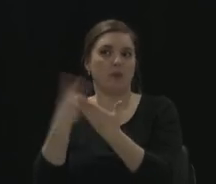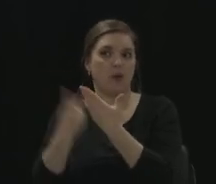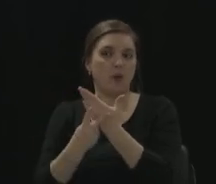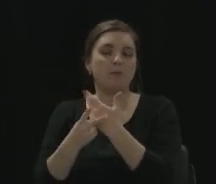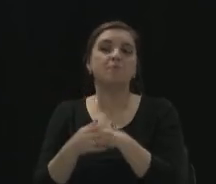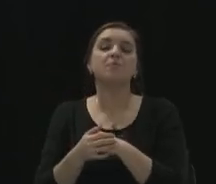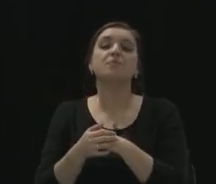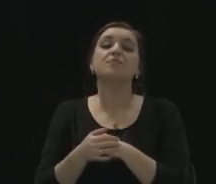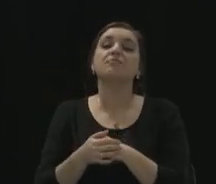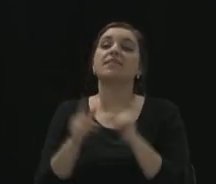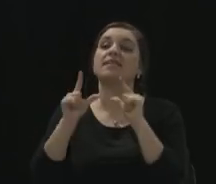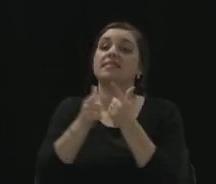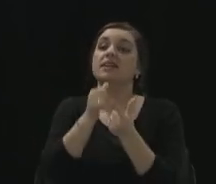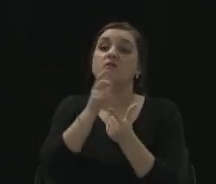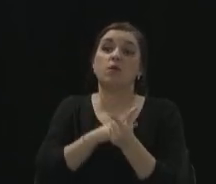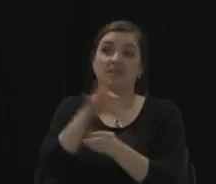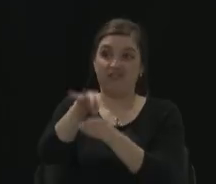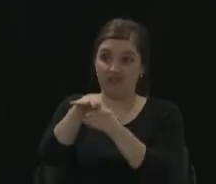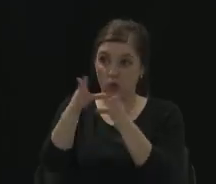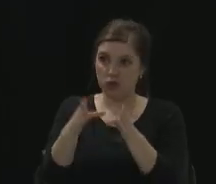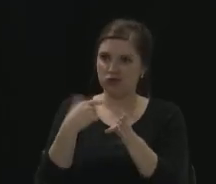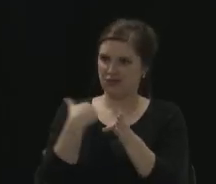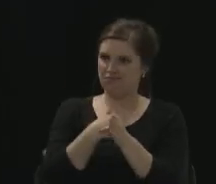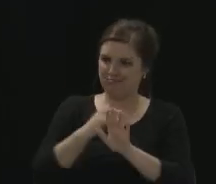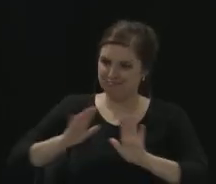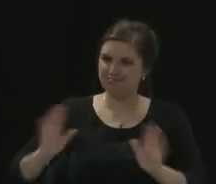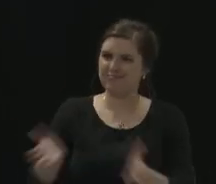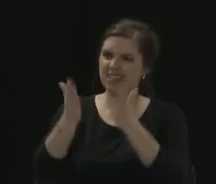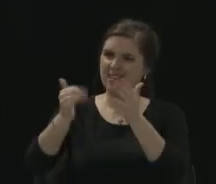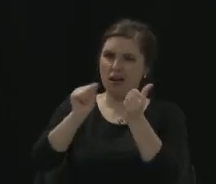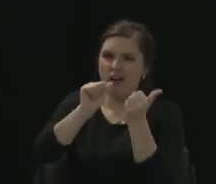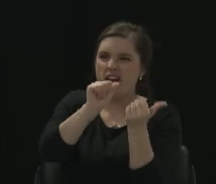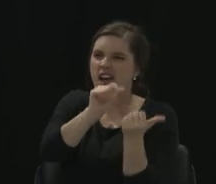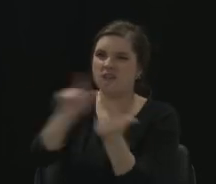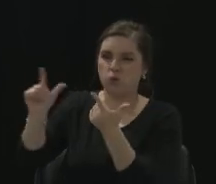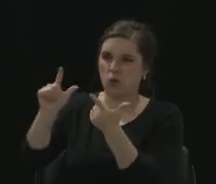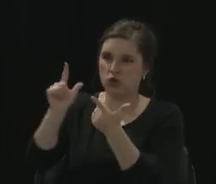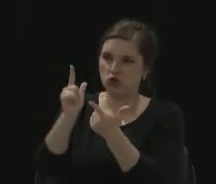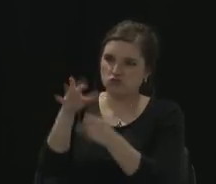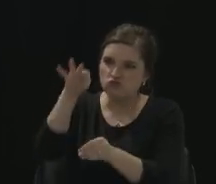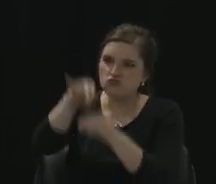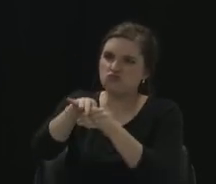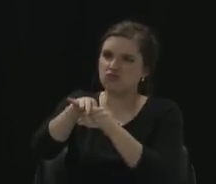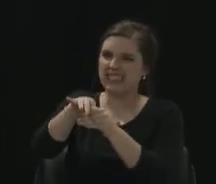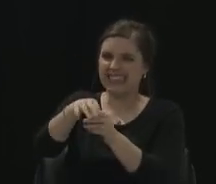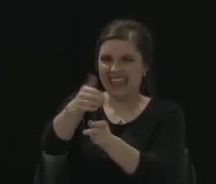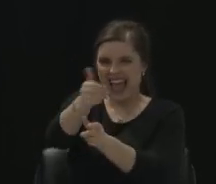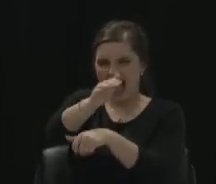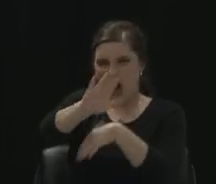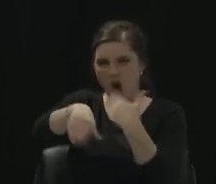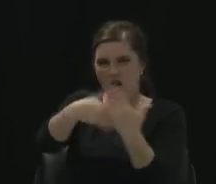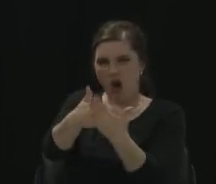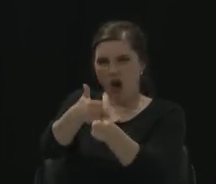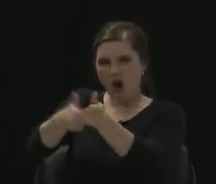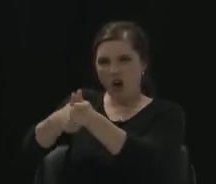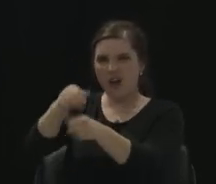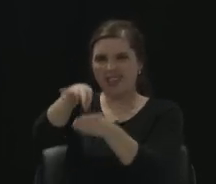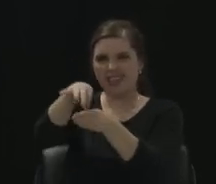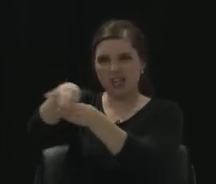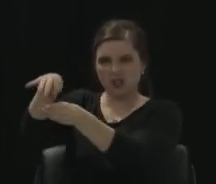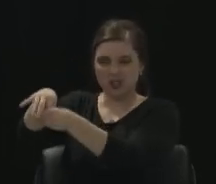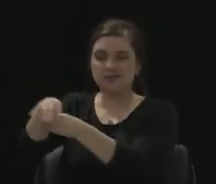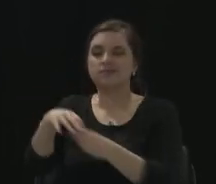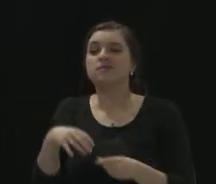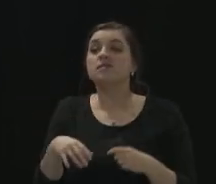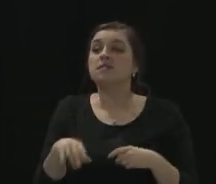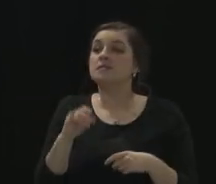The League of Women Voters encourages everyone to participate in every election. If you have any further questions about this